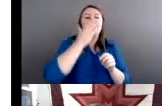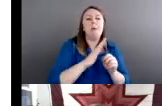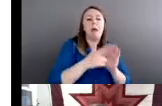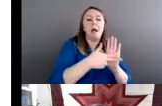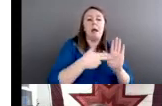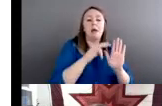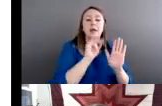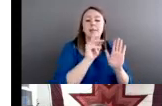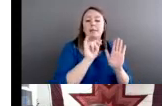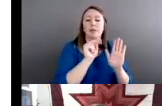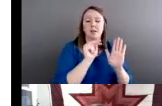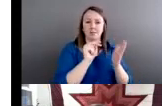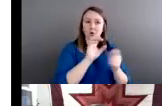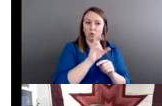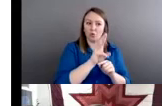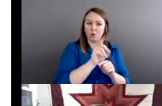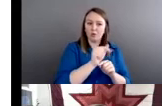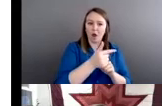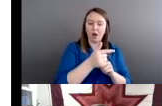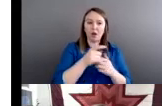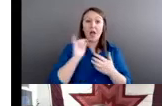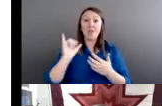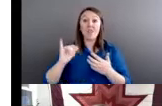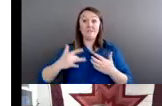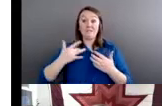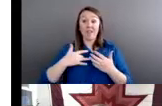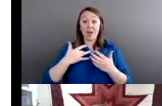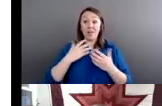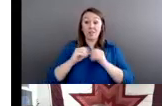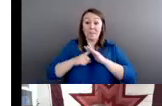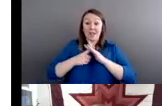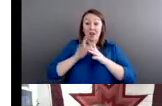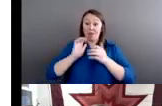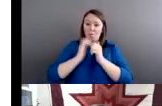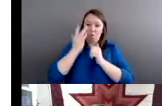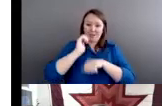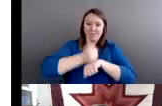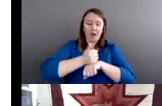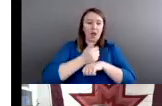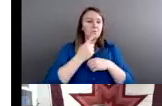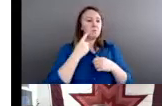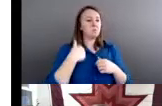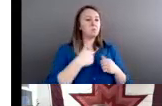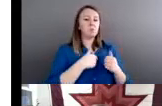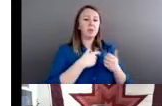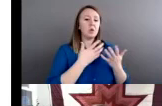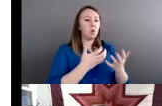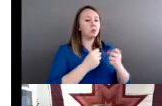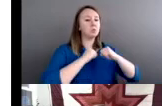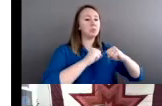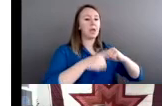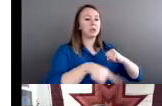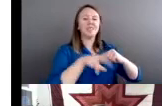more for victims. It was passed in a sense of we need to punish the bad. So today this law still exists.